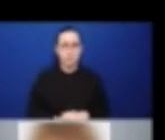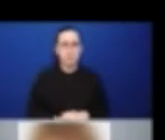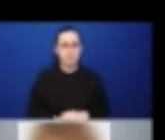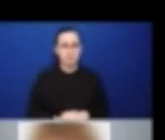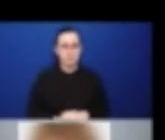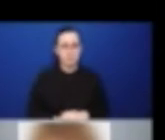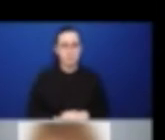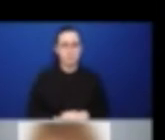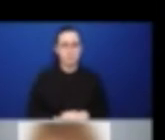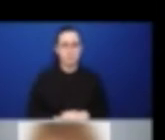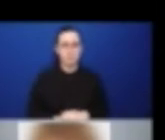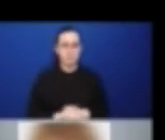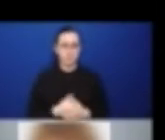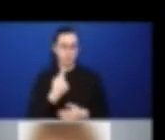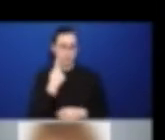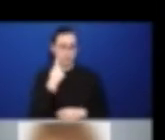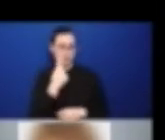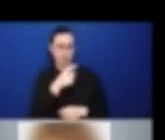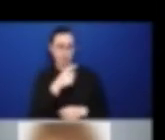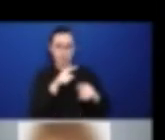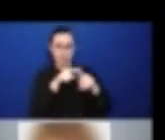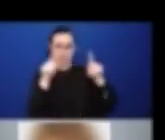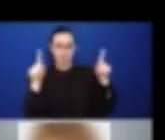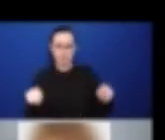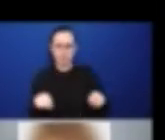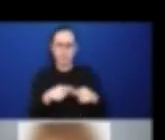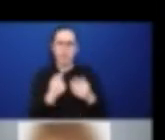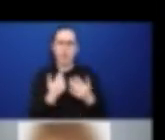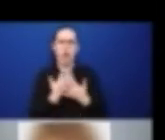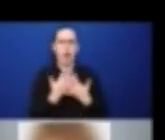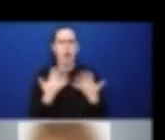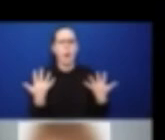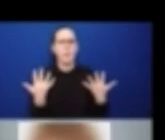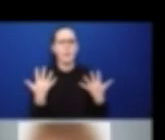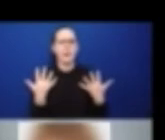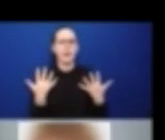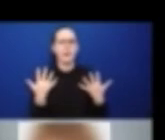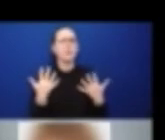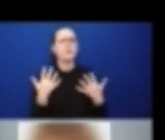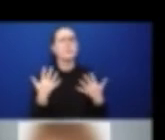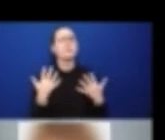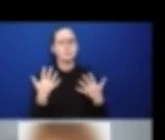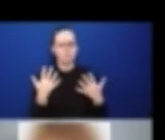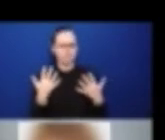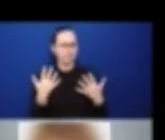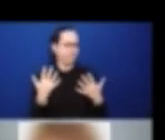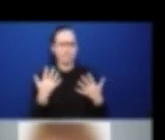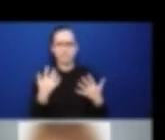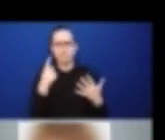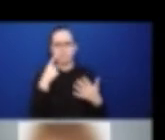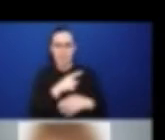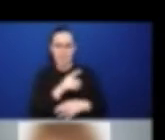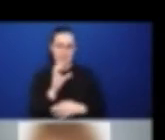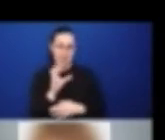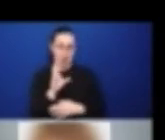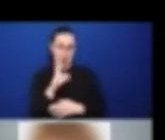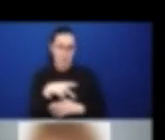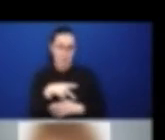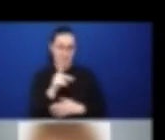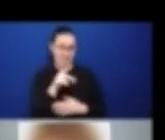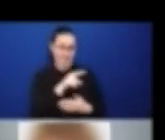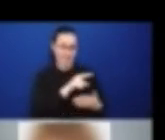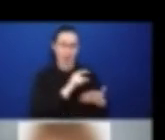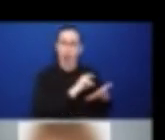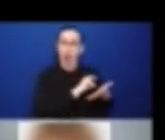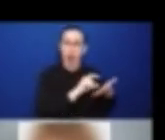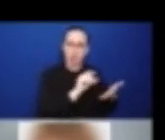times that each article of the UNCRPD was referenced in policy documents pertaining to specifically to persons with disabilities.